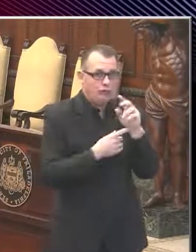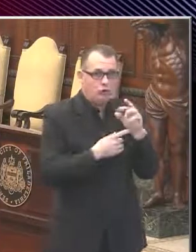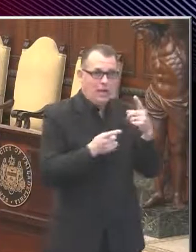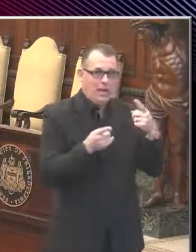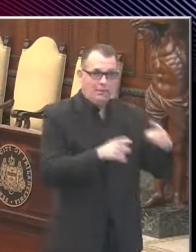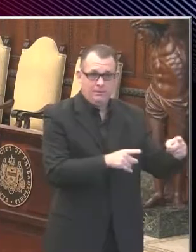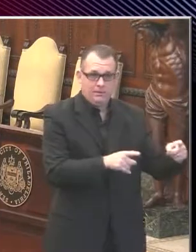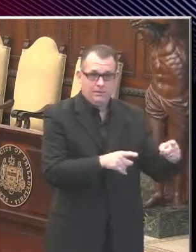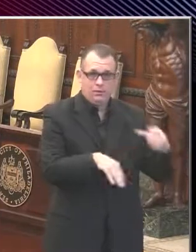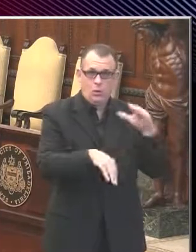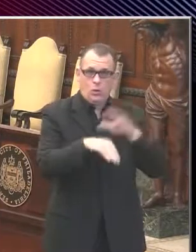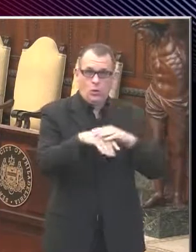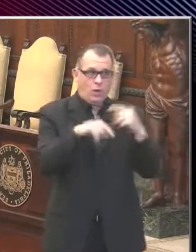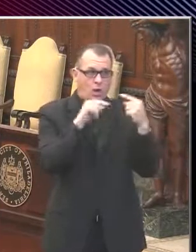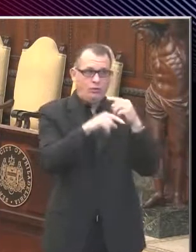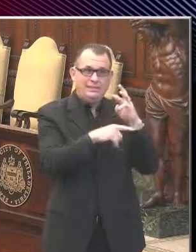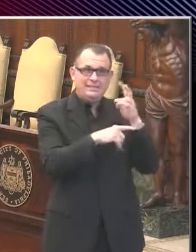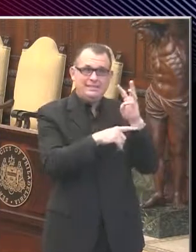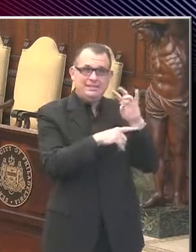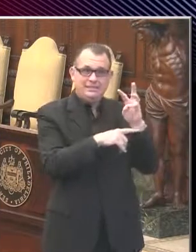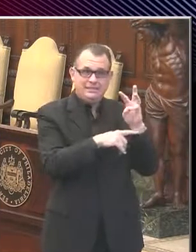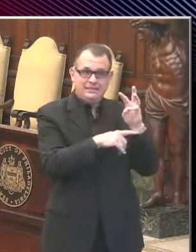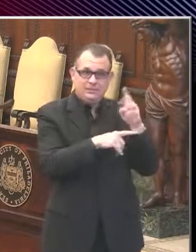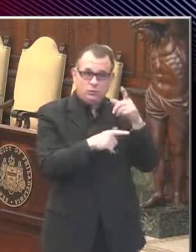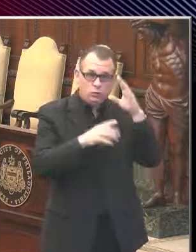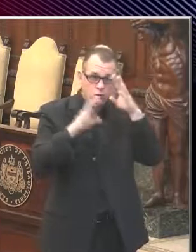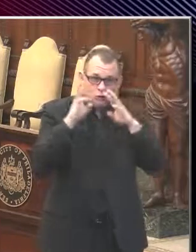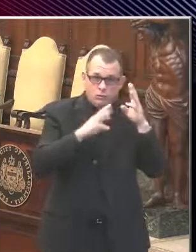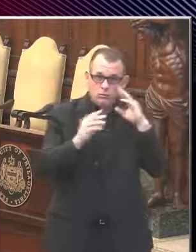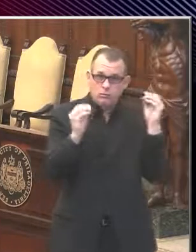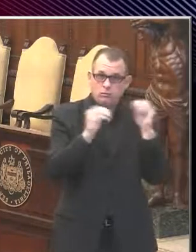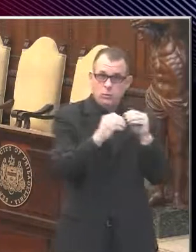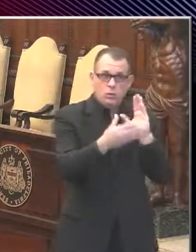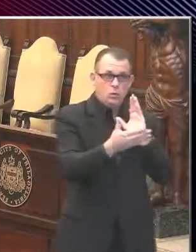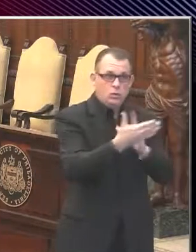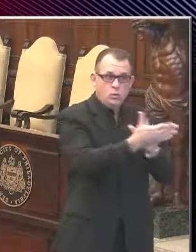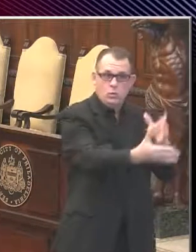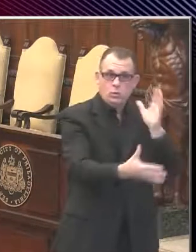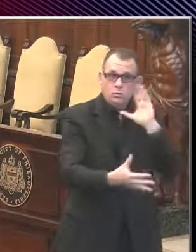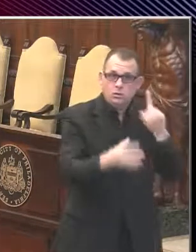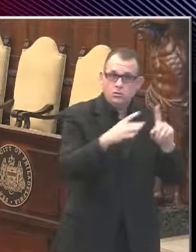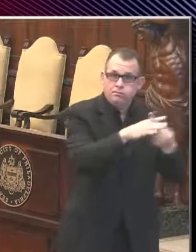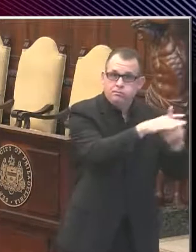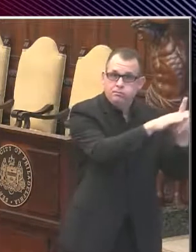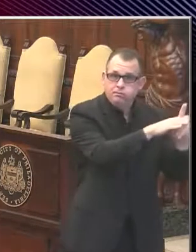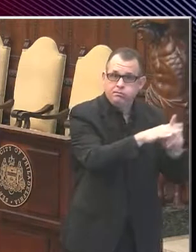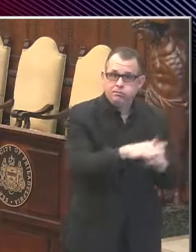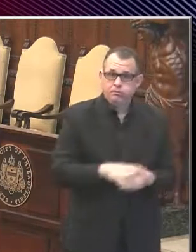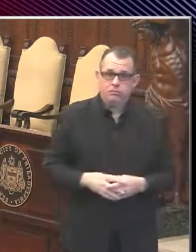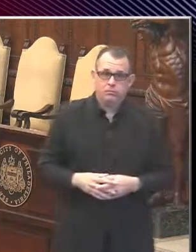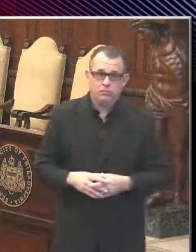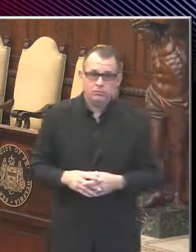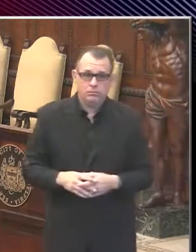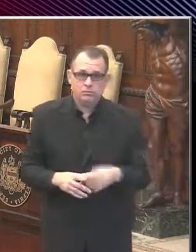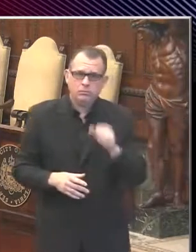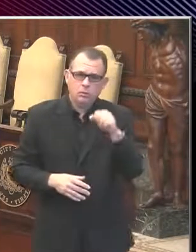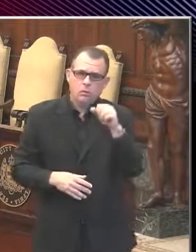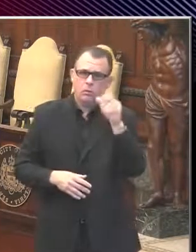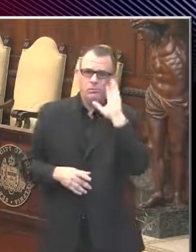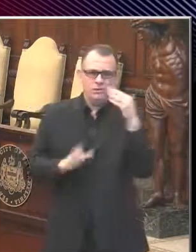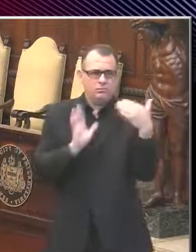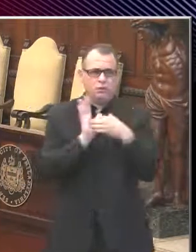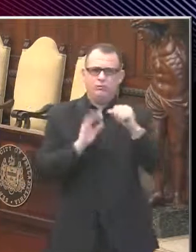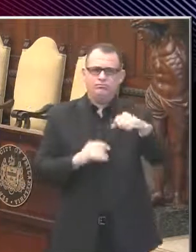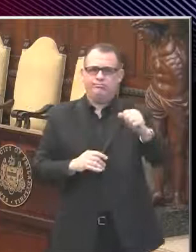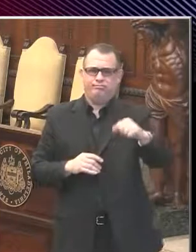676, are you worried about more lawsuits, uh, coming? Well, there'll be lawsuits, more lawsuits than you could ever